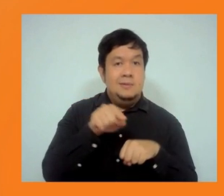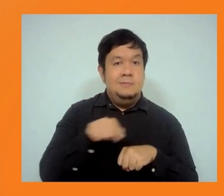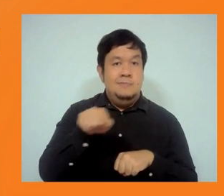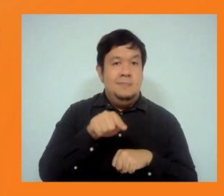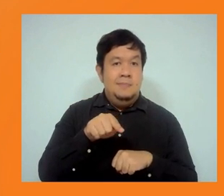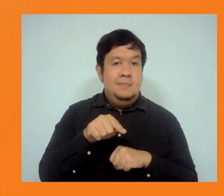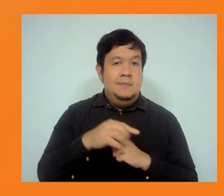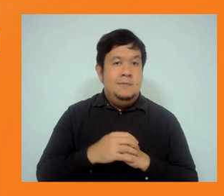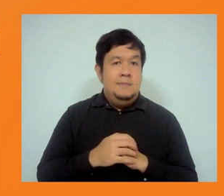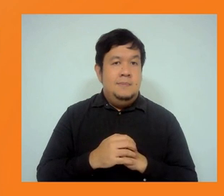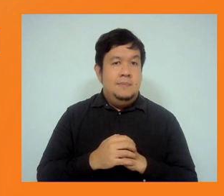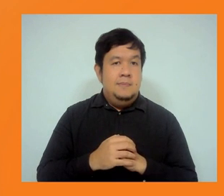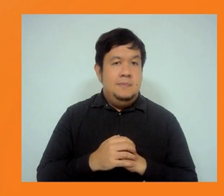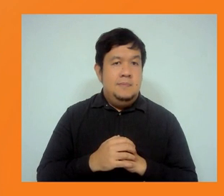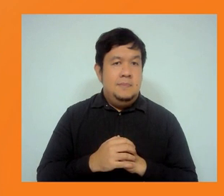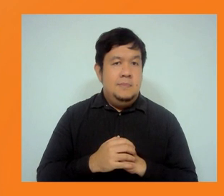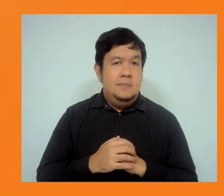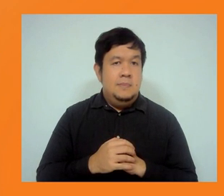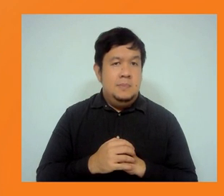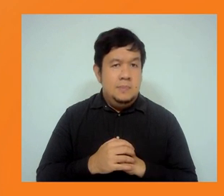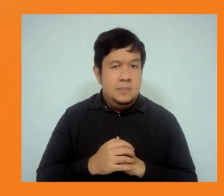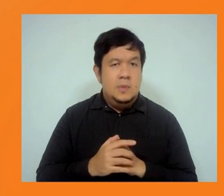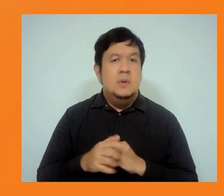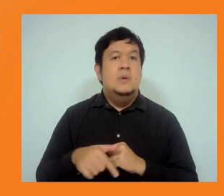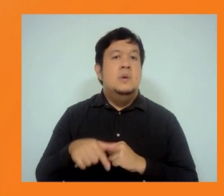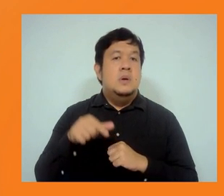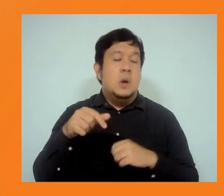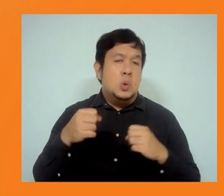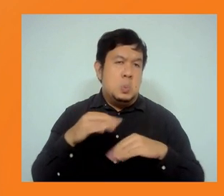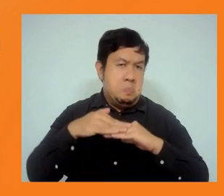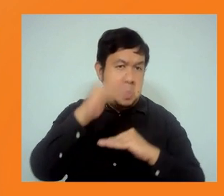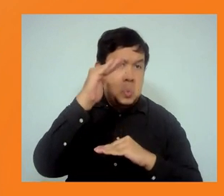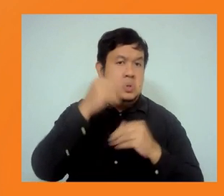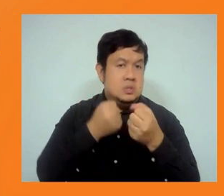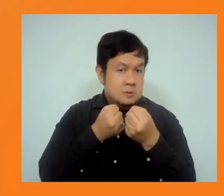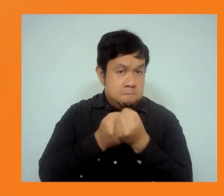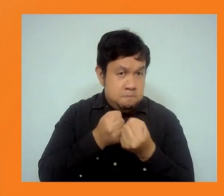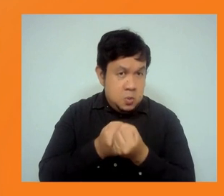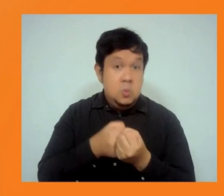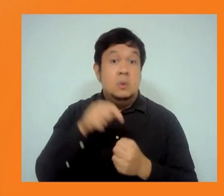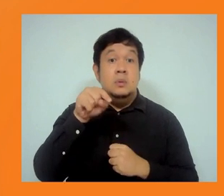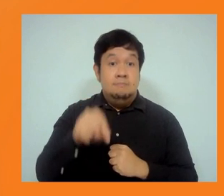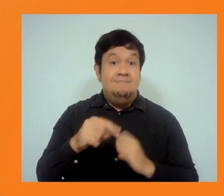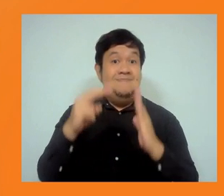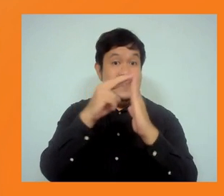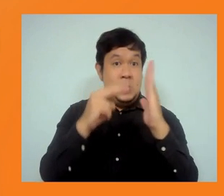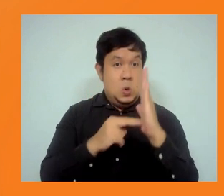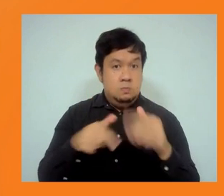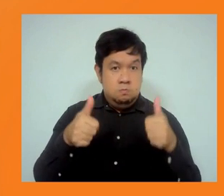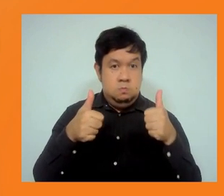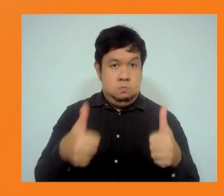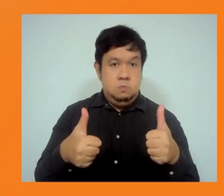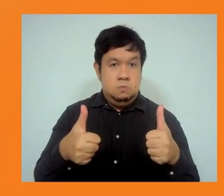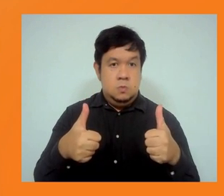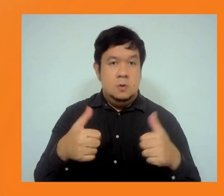updated policies and regulations as we've done in some countries before to strengthen their standards. But, you know, it's an ongoing challenge. And clearly,